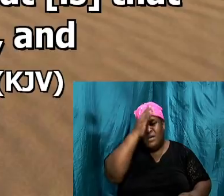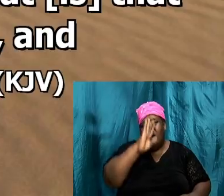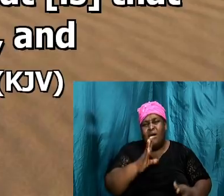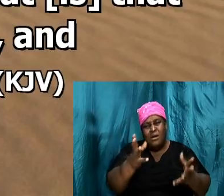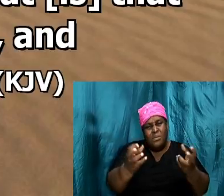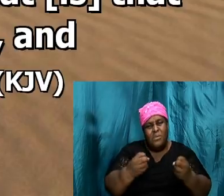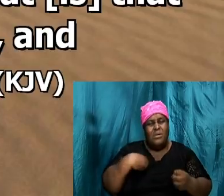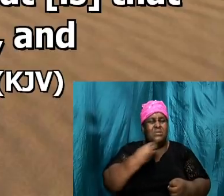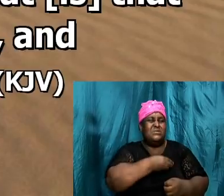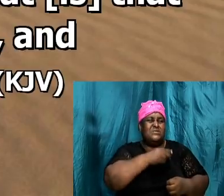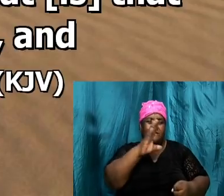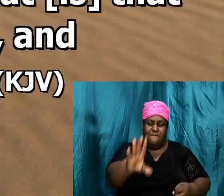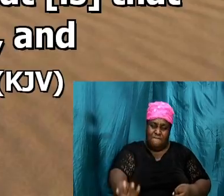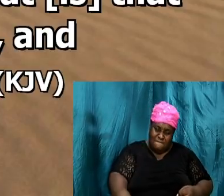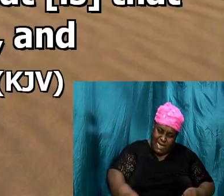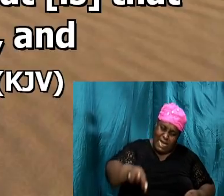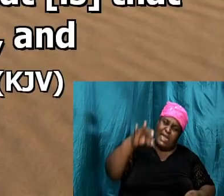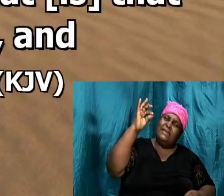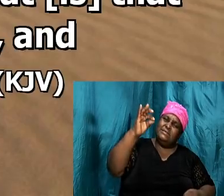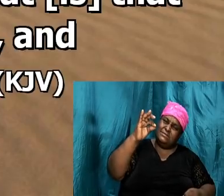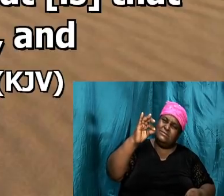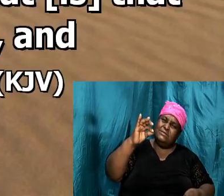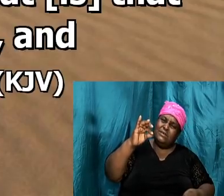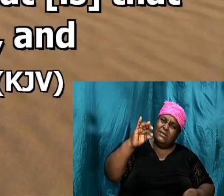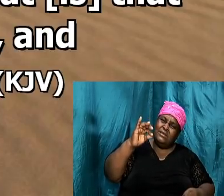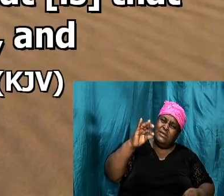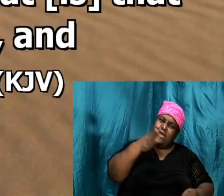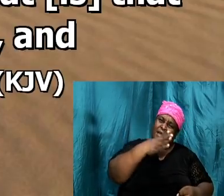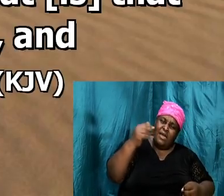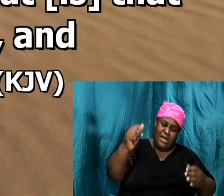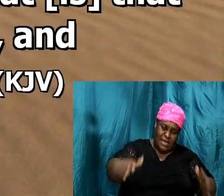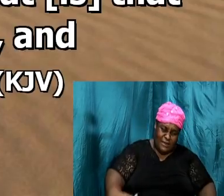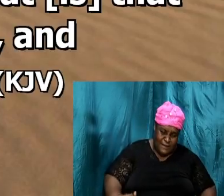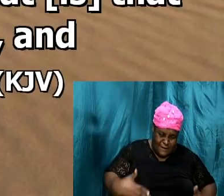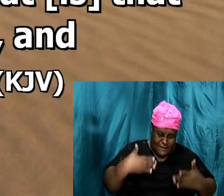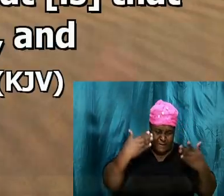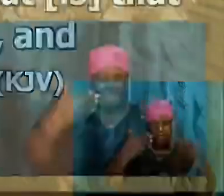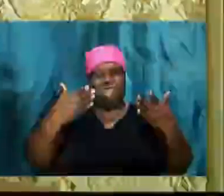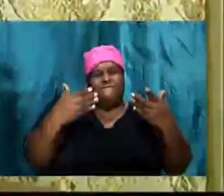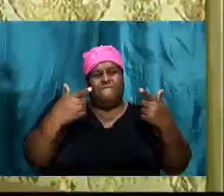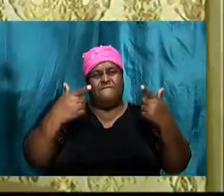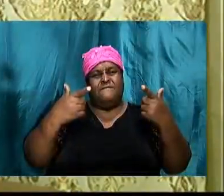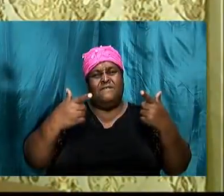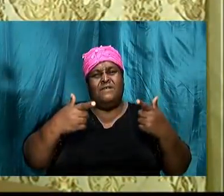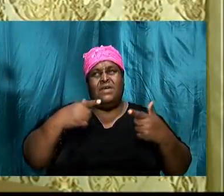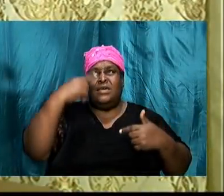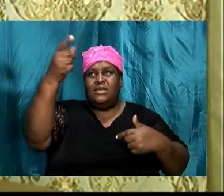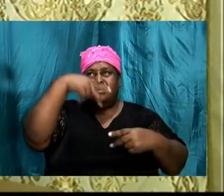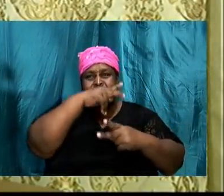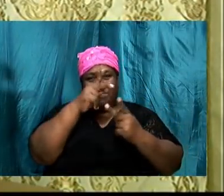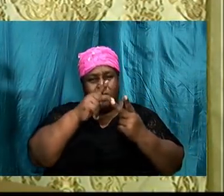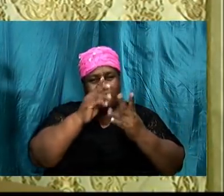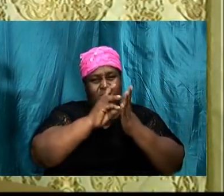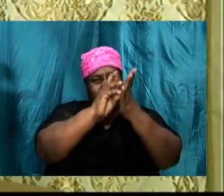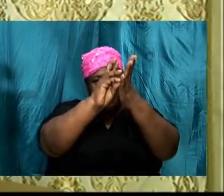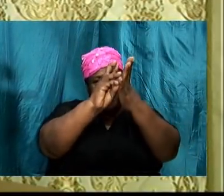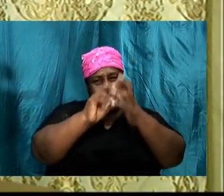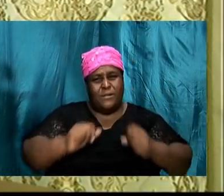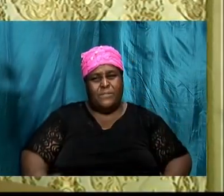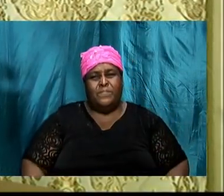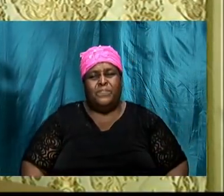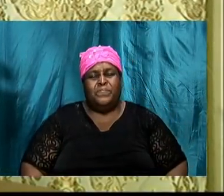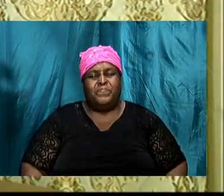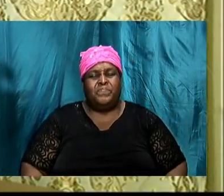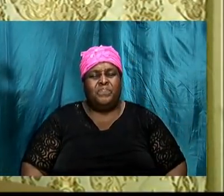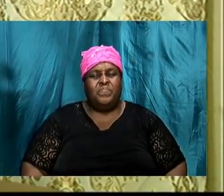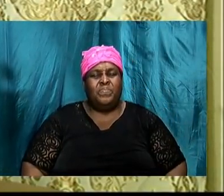walk in it, so that we can please Him as individuals. In order to do this, I said last week, that there is a